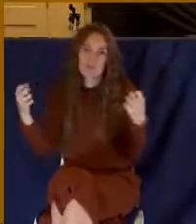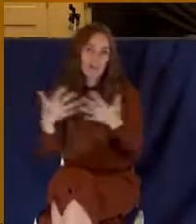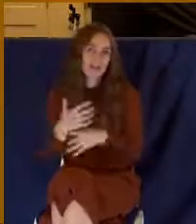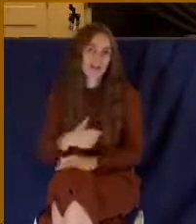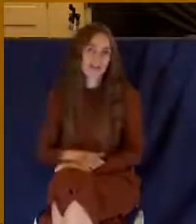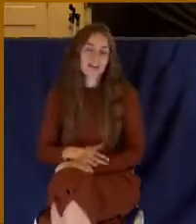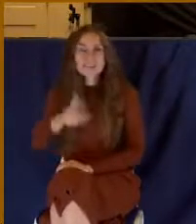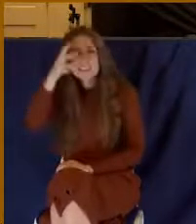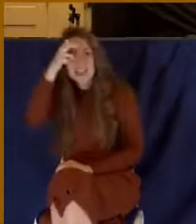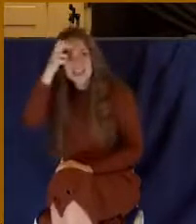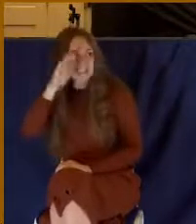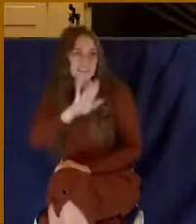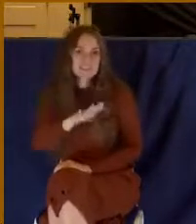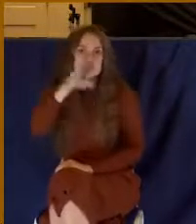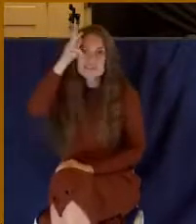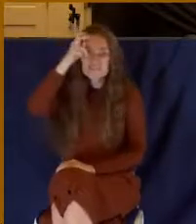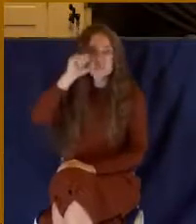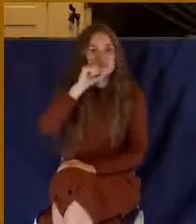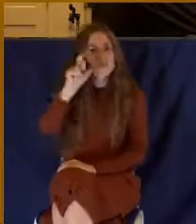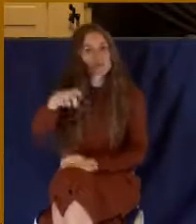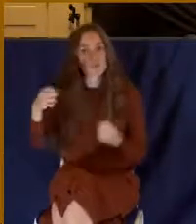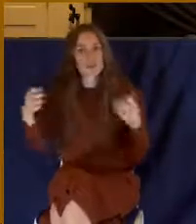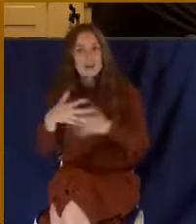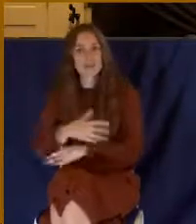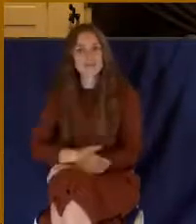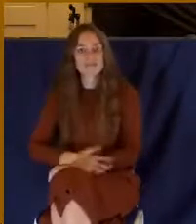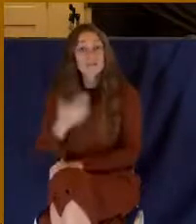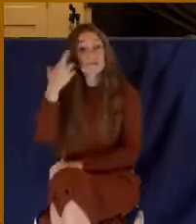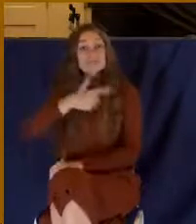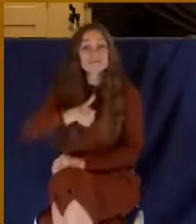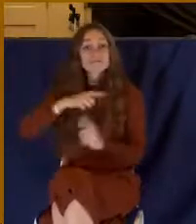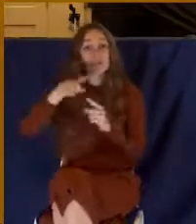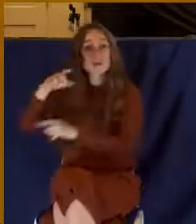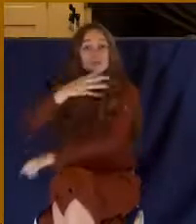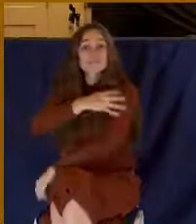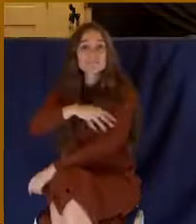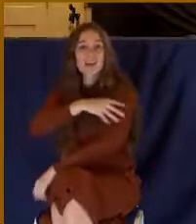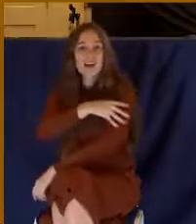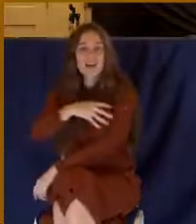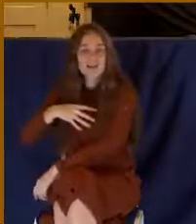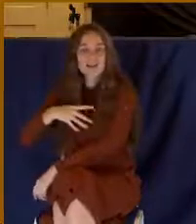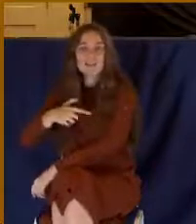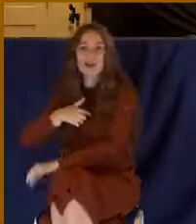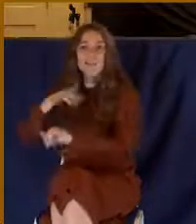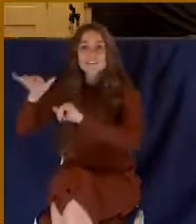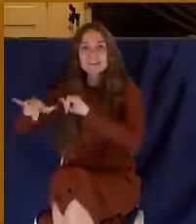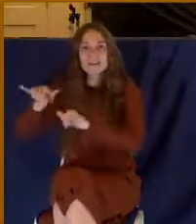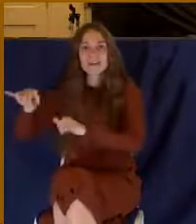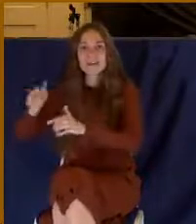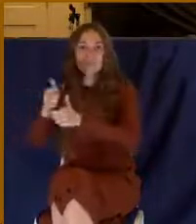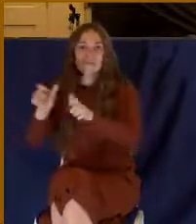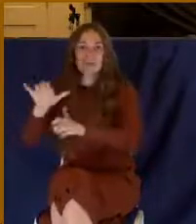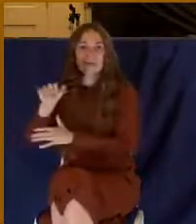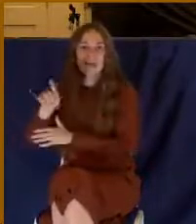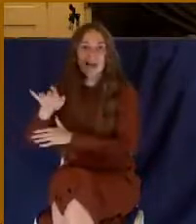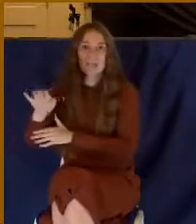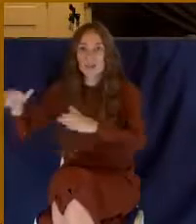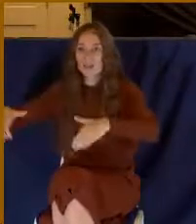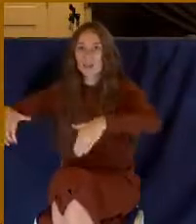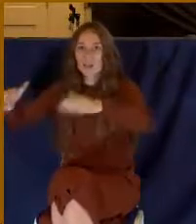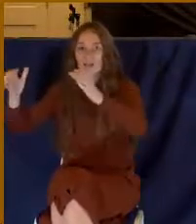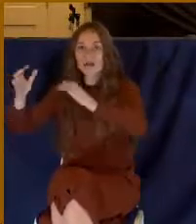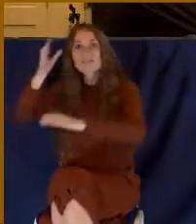and his demons. That's why when I was out there to Scotland and the taxi driver, was staying in a castle. He said, you better be careful. The place is haunted.